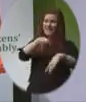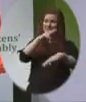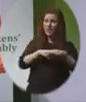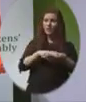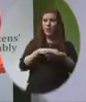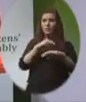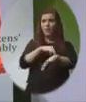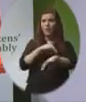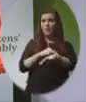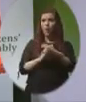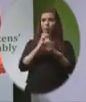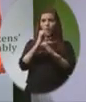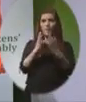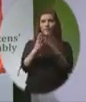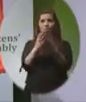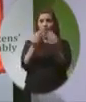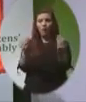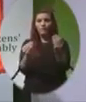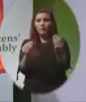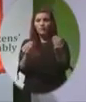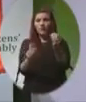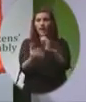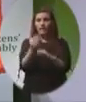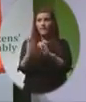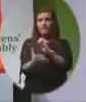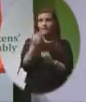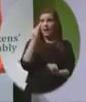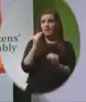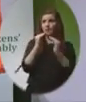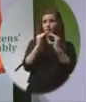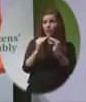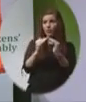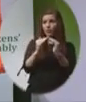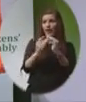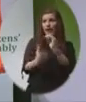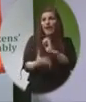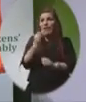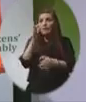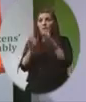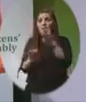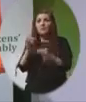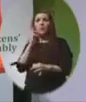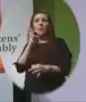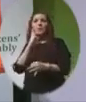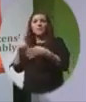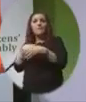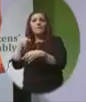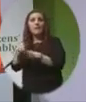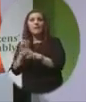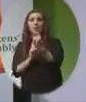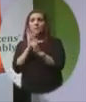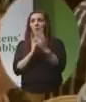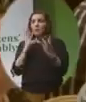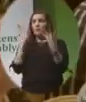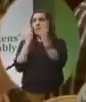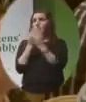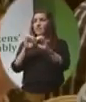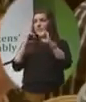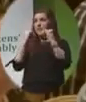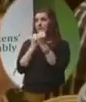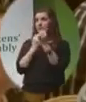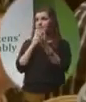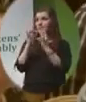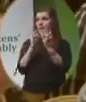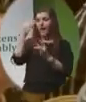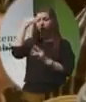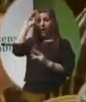sheltered accommodation found if the political will existed. We should be working together as a society to make Ireland a pioneering